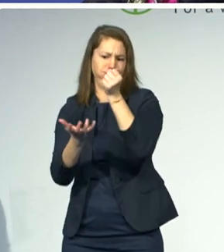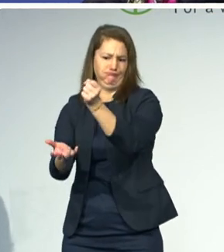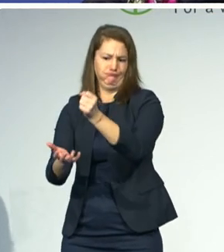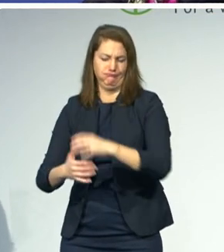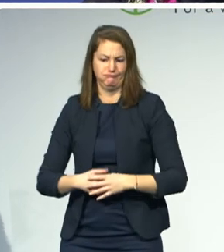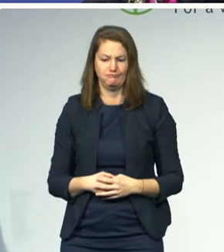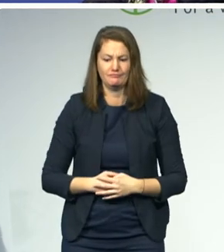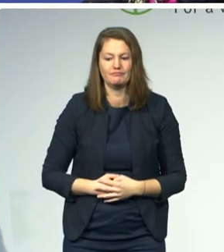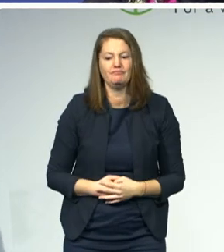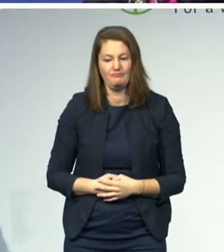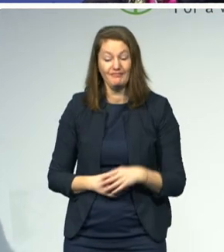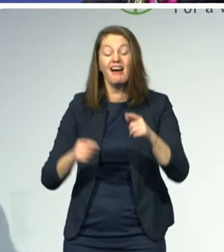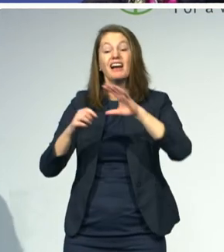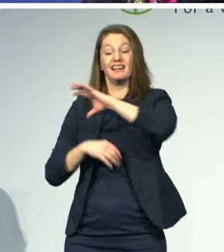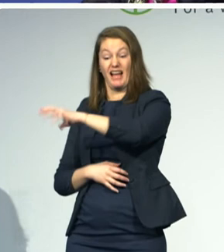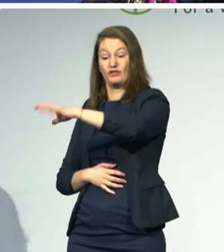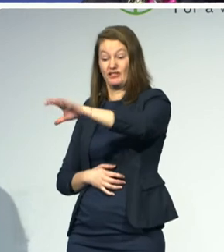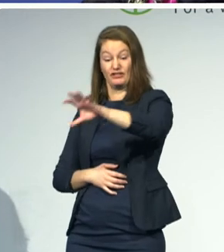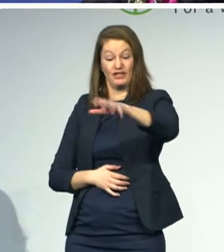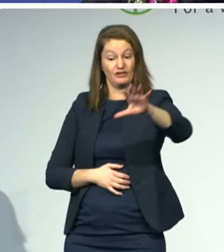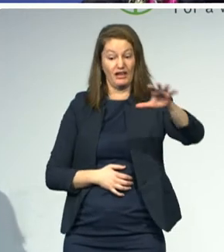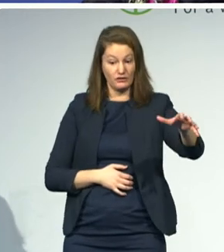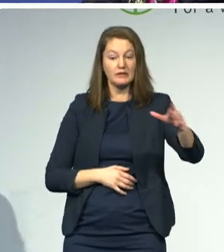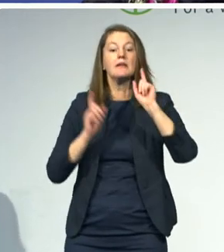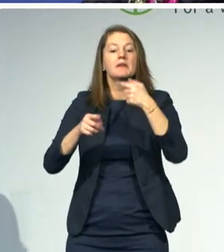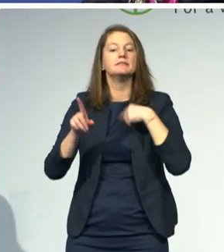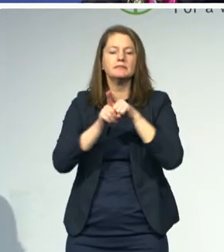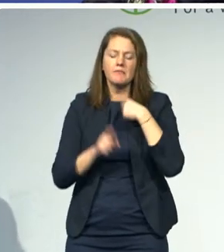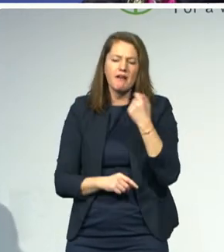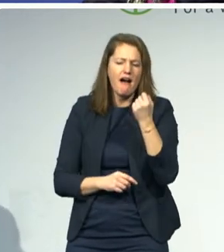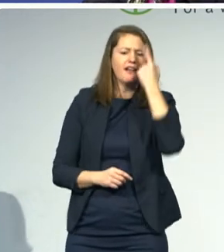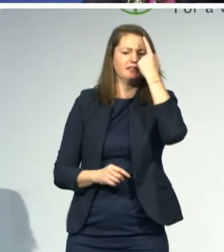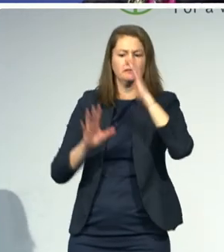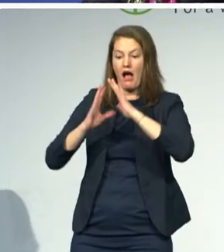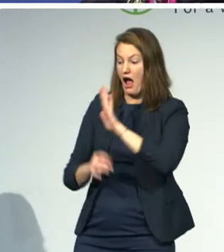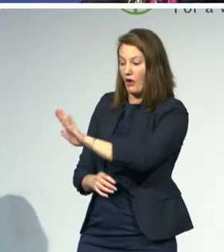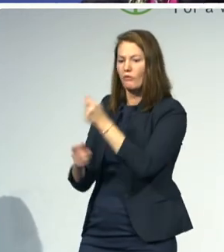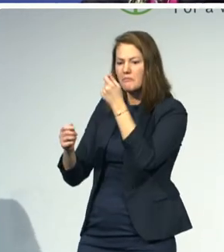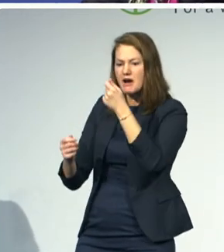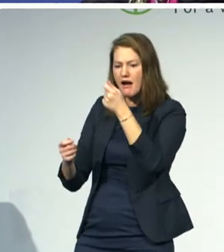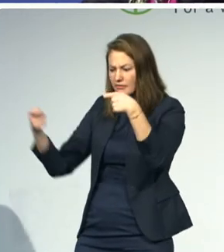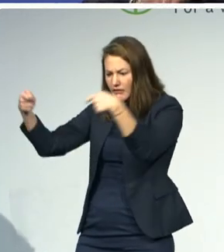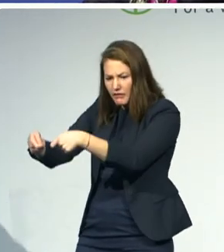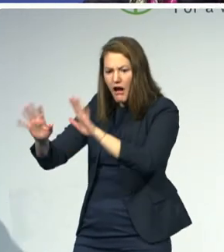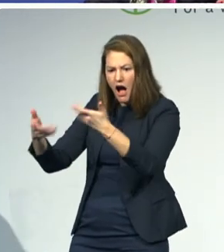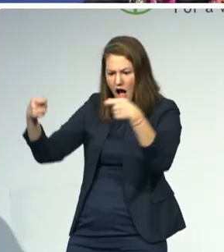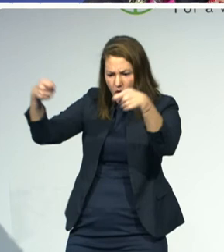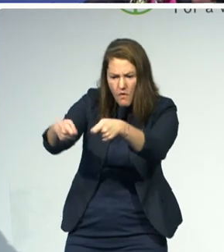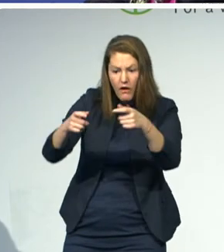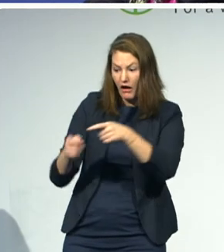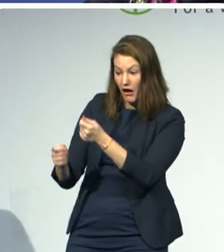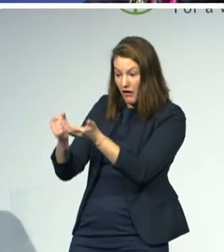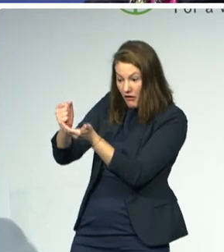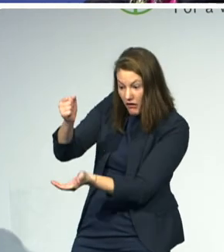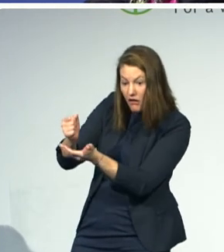We need to better understand how much is being budgeted for. Is it going towards infrastructure or is it going